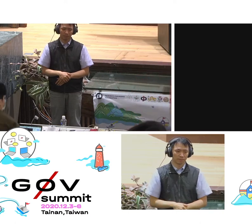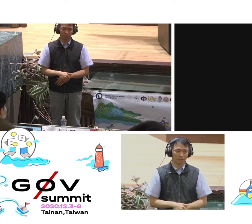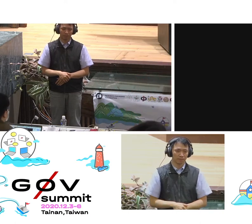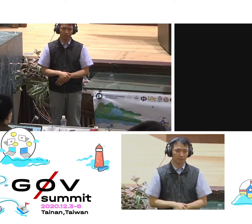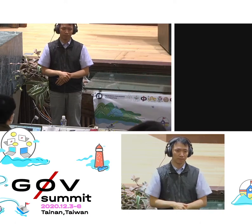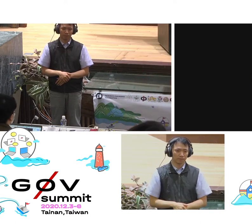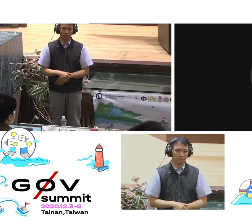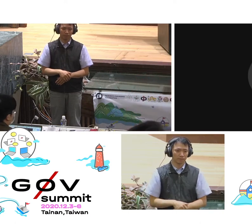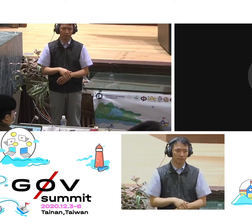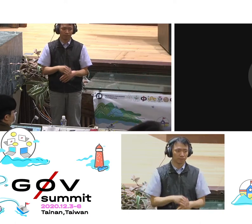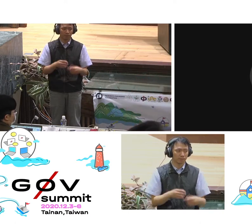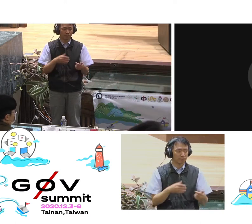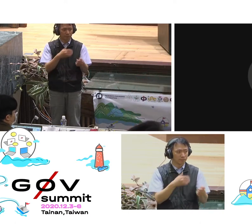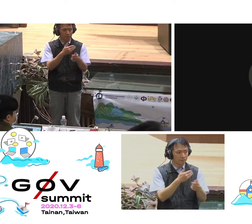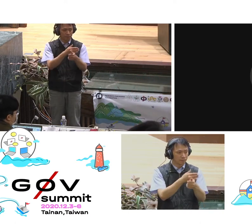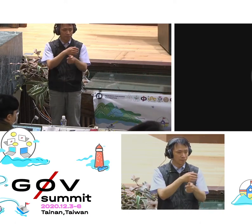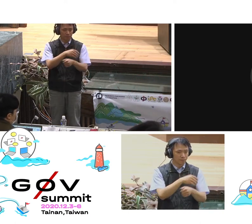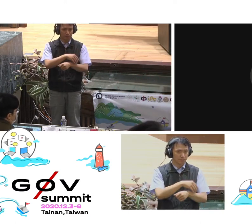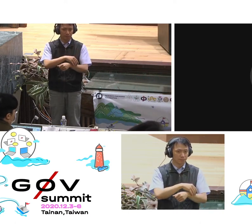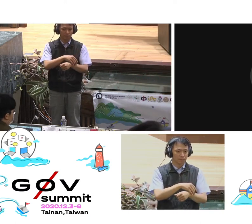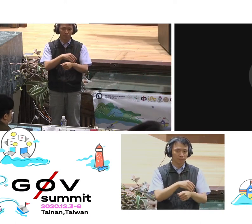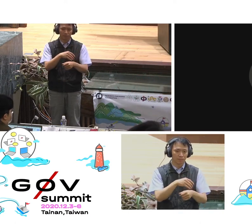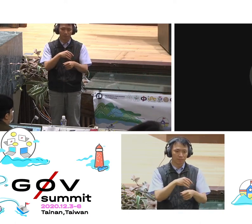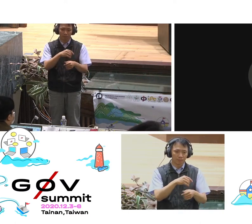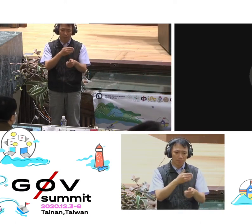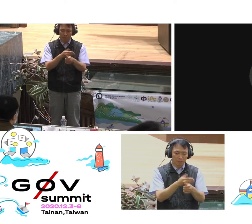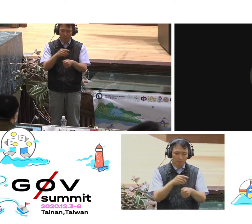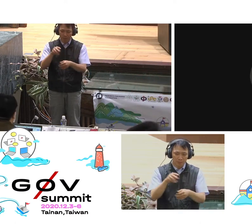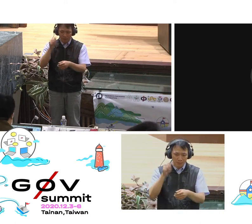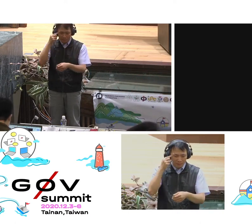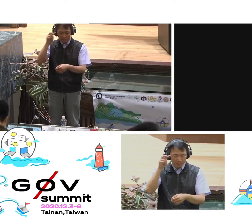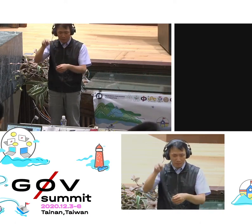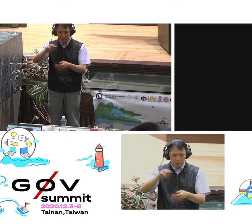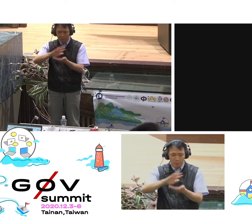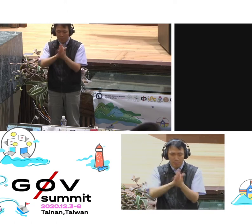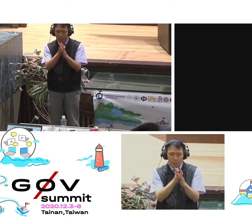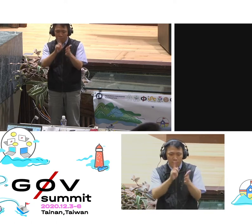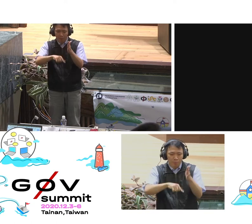and giving it such leverage to affect policy downstream.